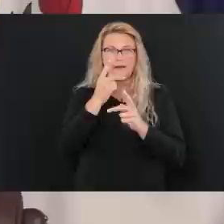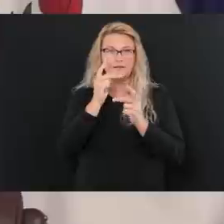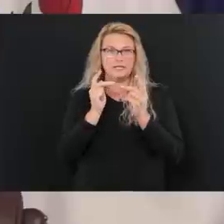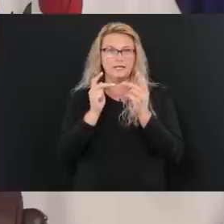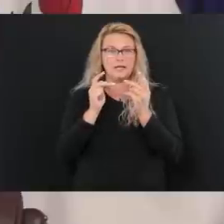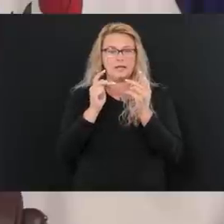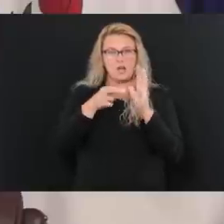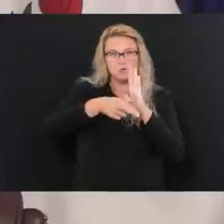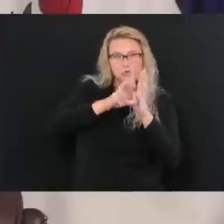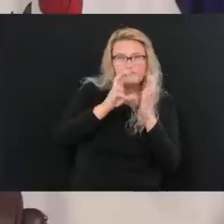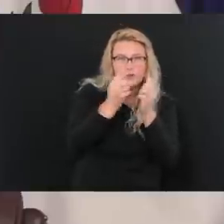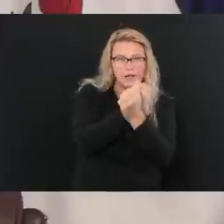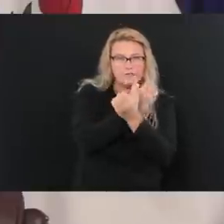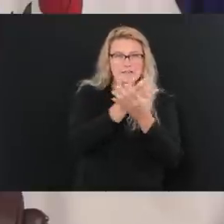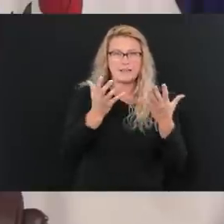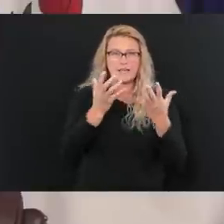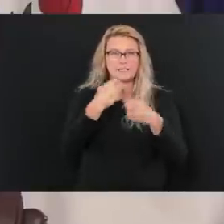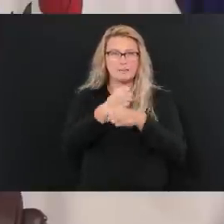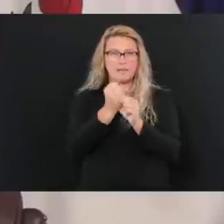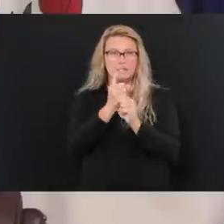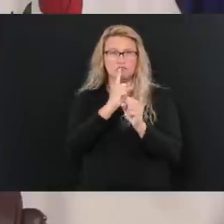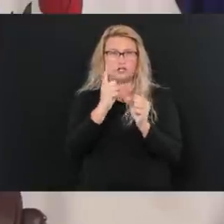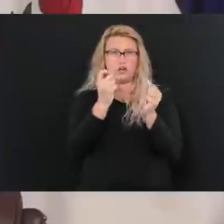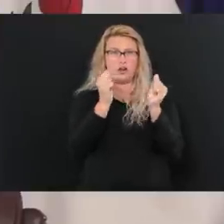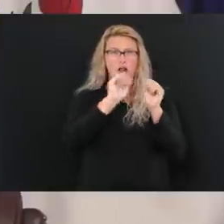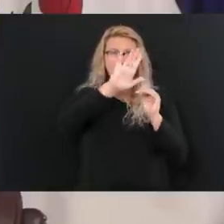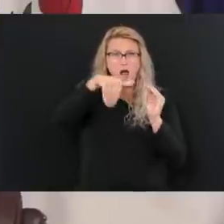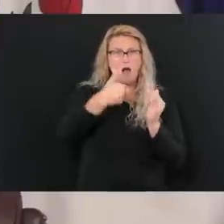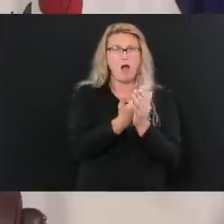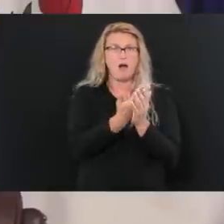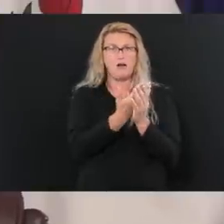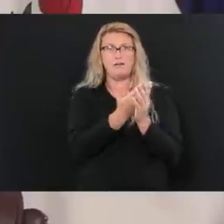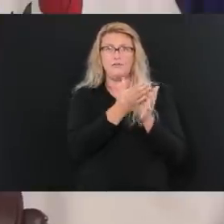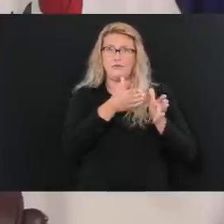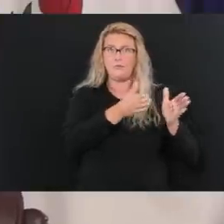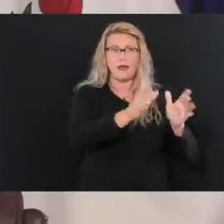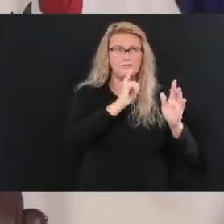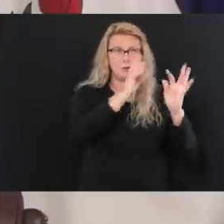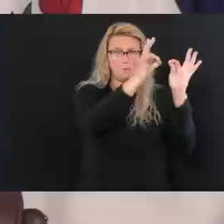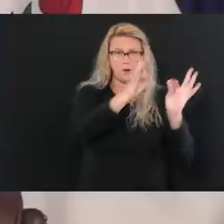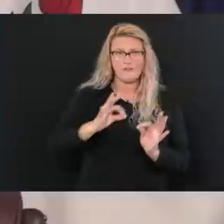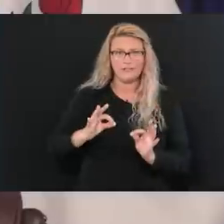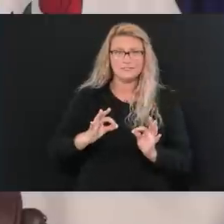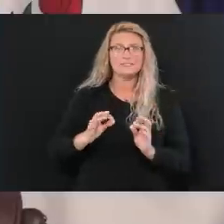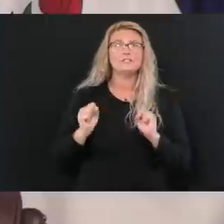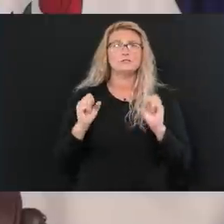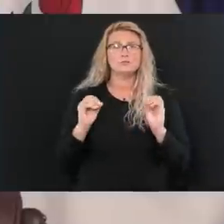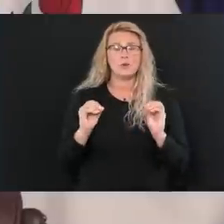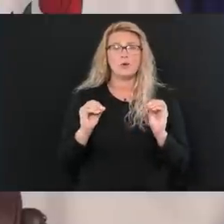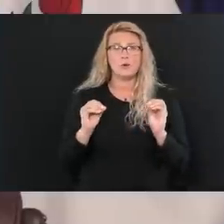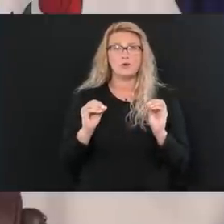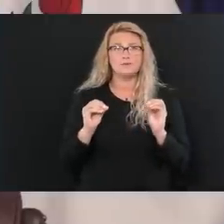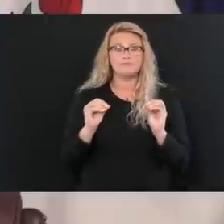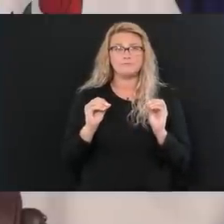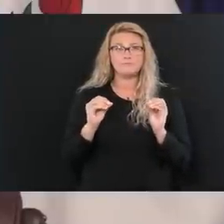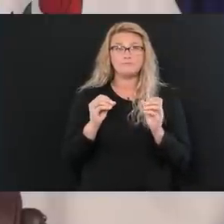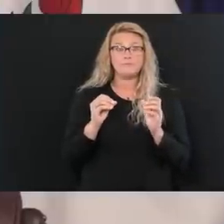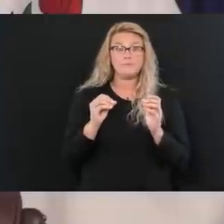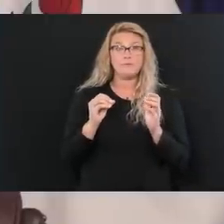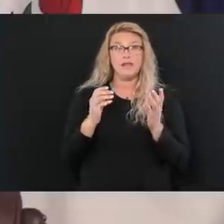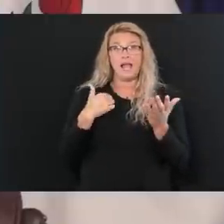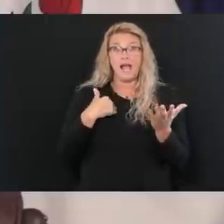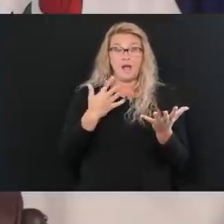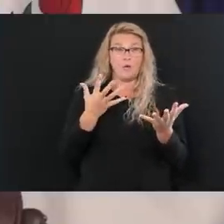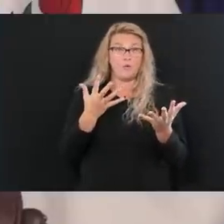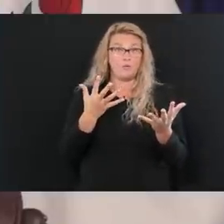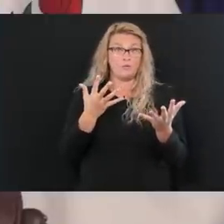you know, mythologies and ways, and I'll get into them in just a few minutes. But before I go any further, we